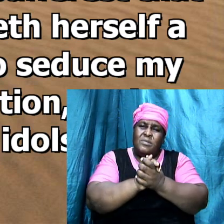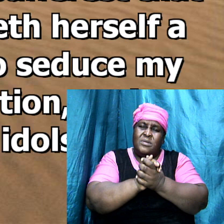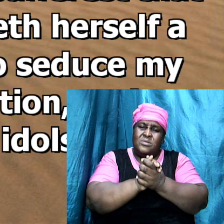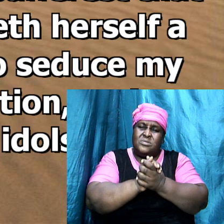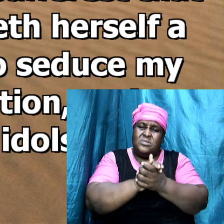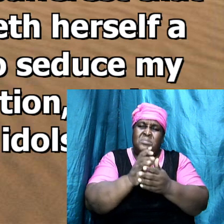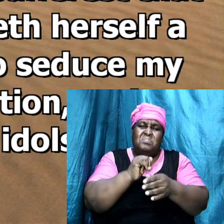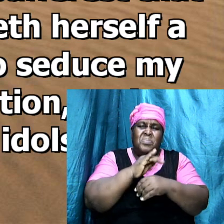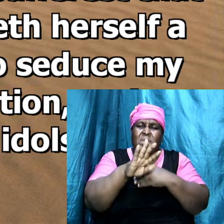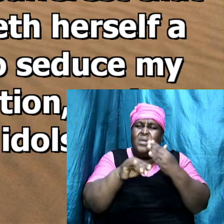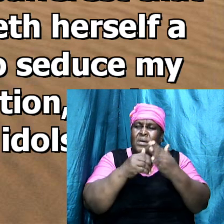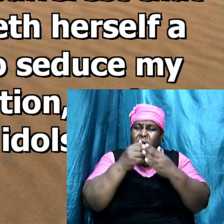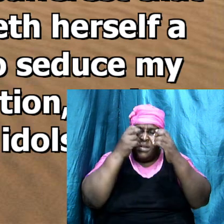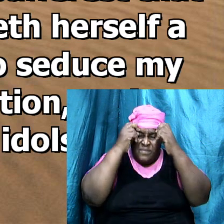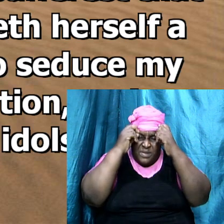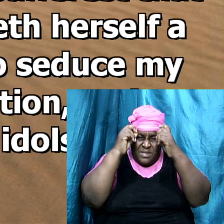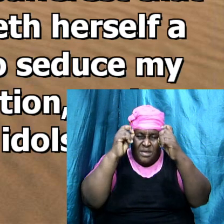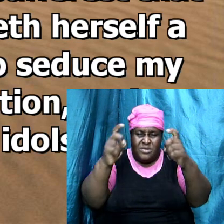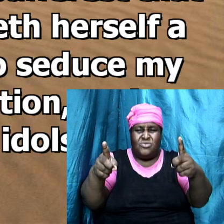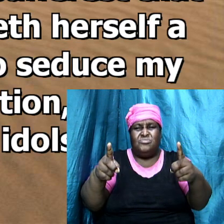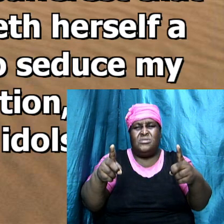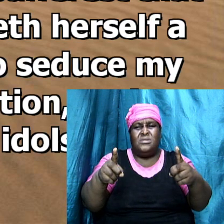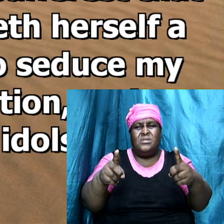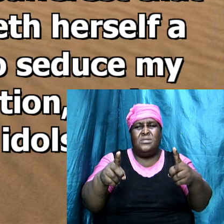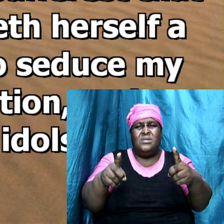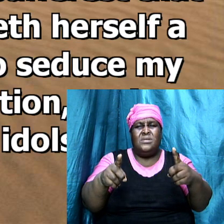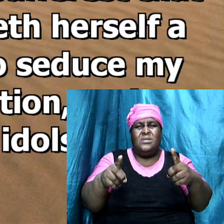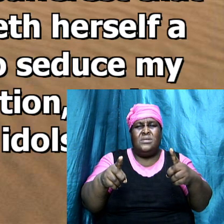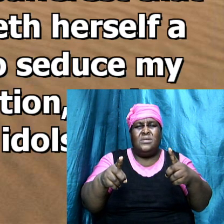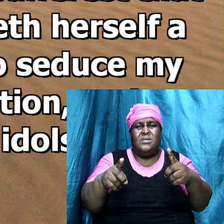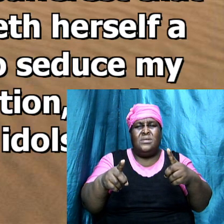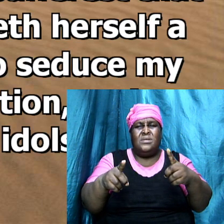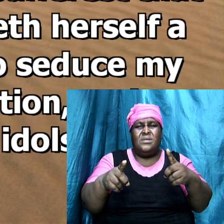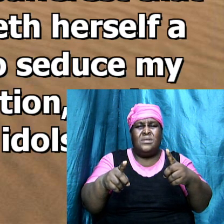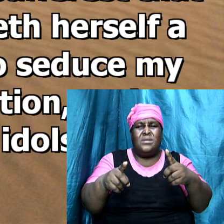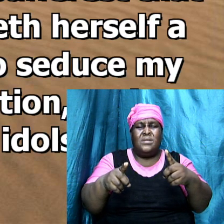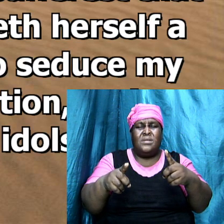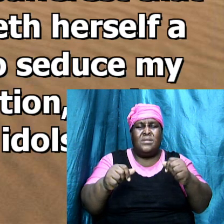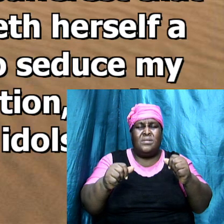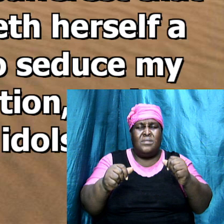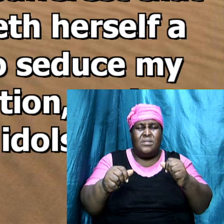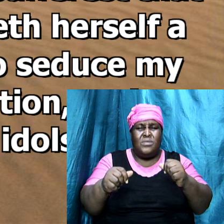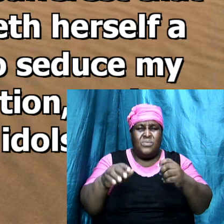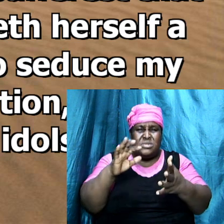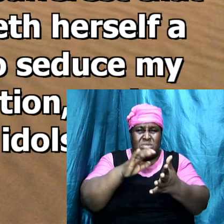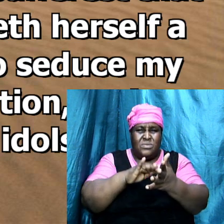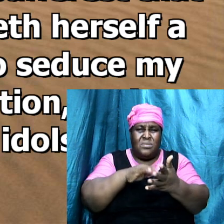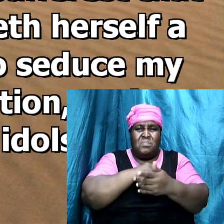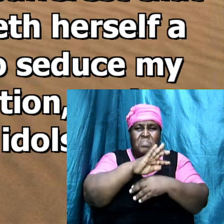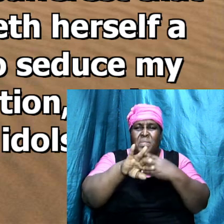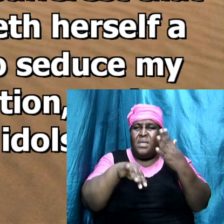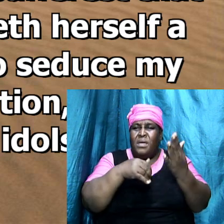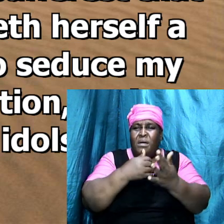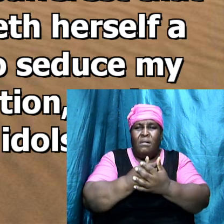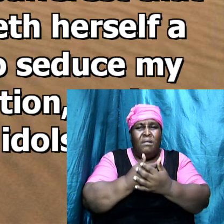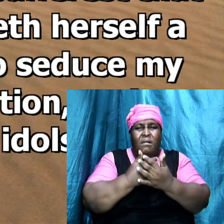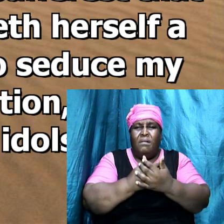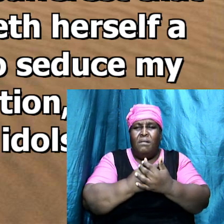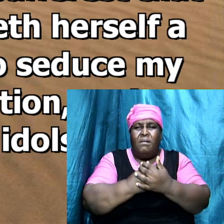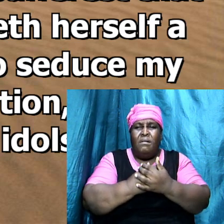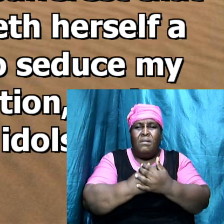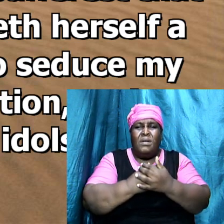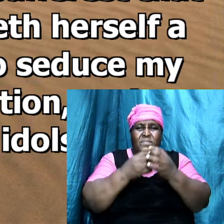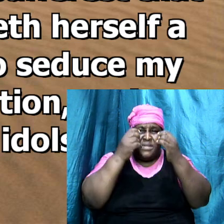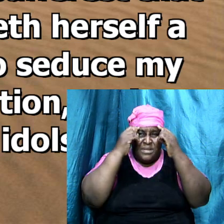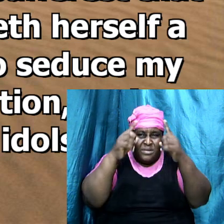all of the doctrines these doctrines that we looking at it coming like all of them have satan at the helm